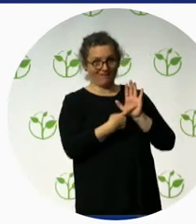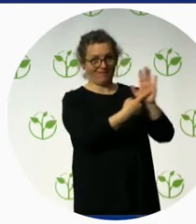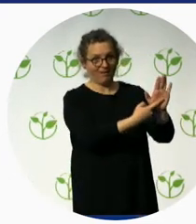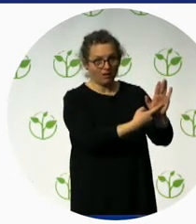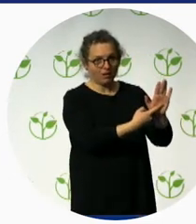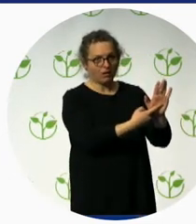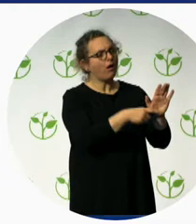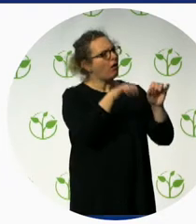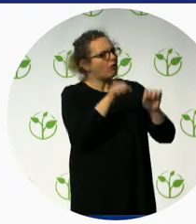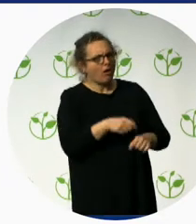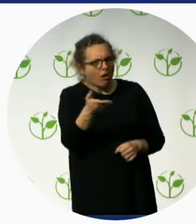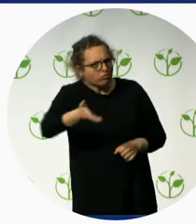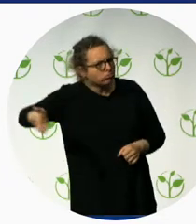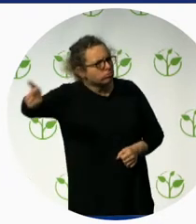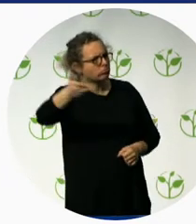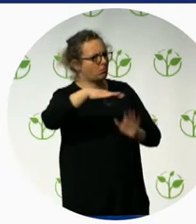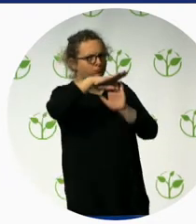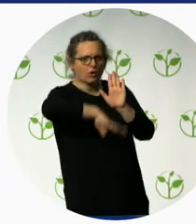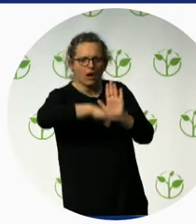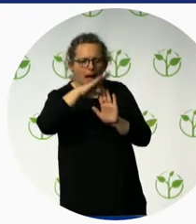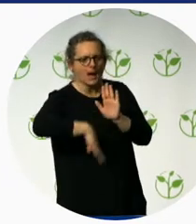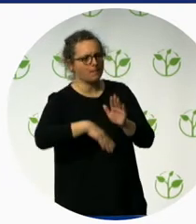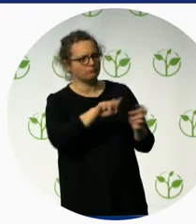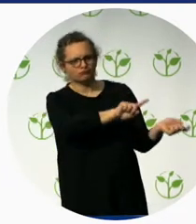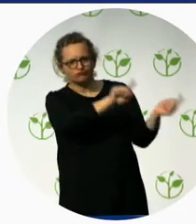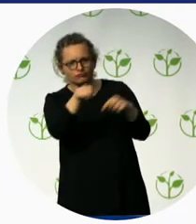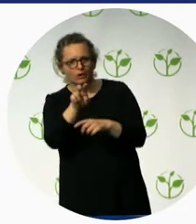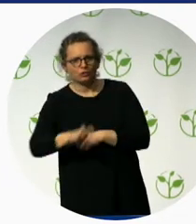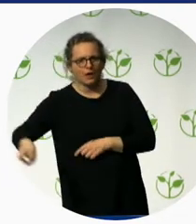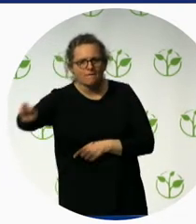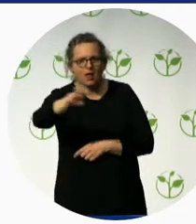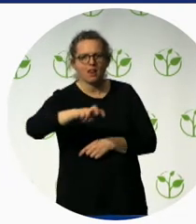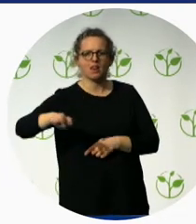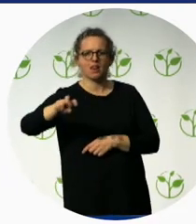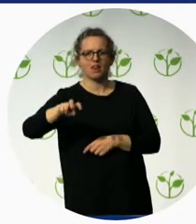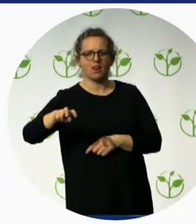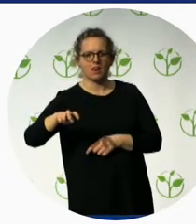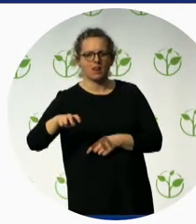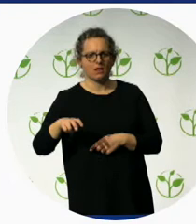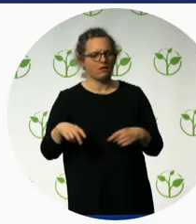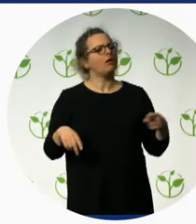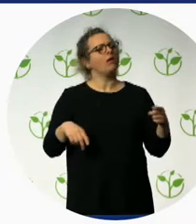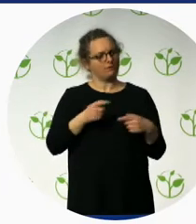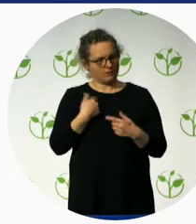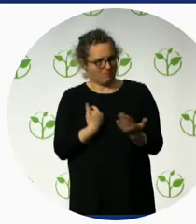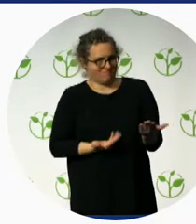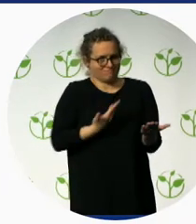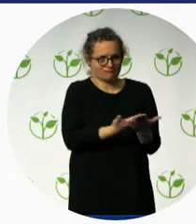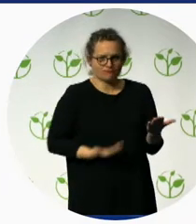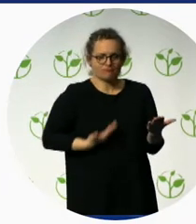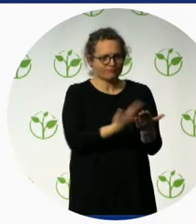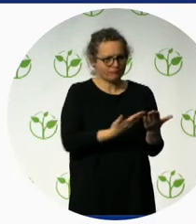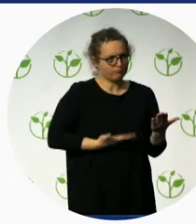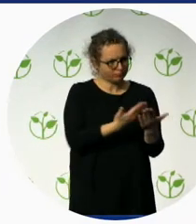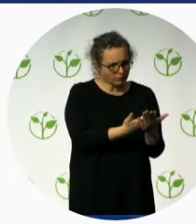establishment or the implementation of this model, and then to carry on towards policy.